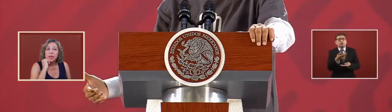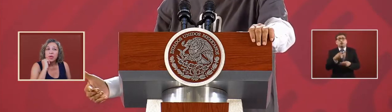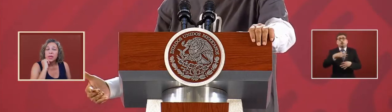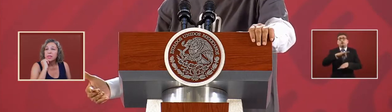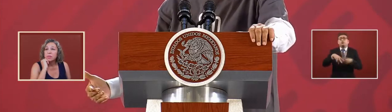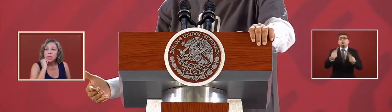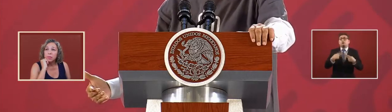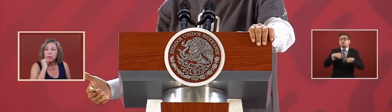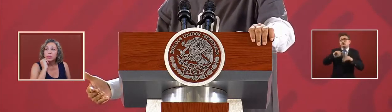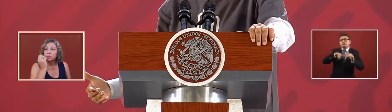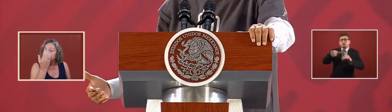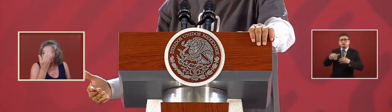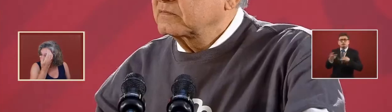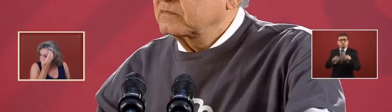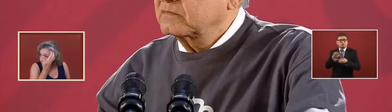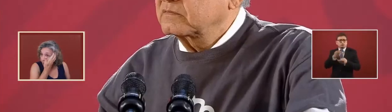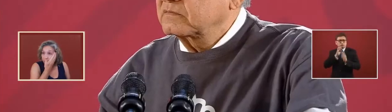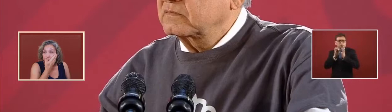and then you ask the people